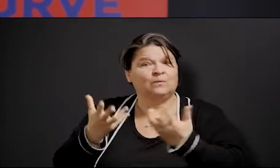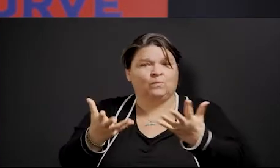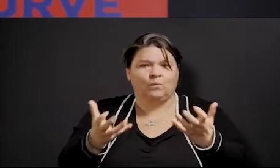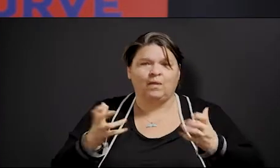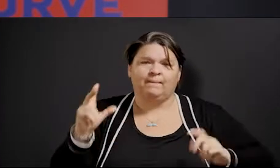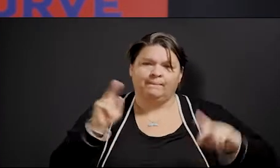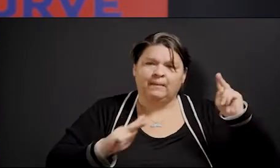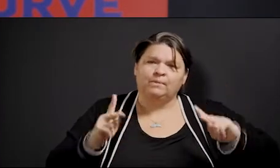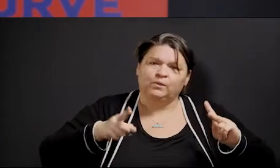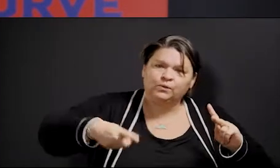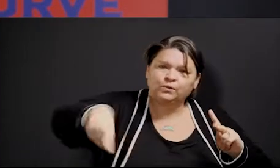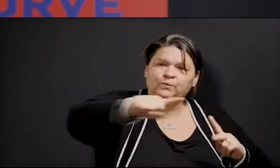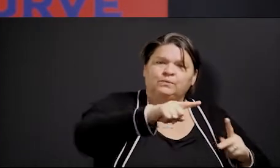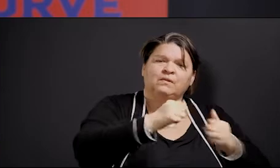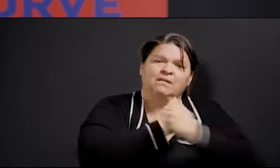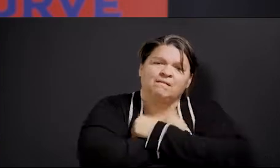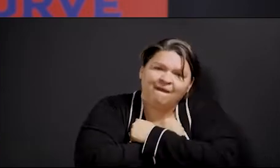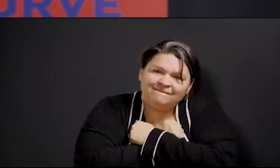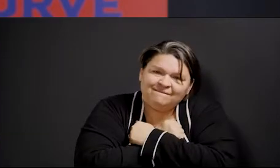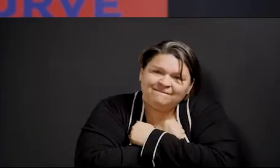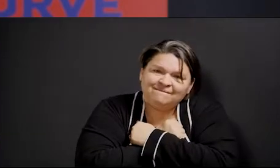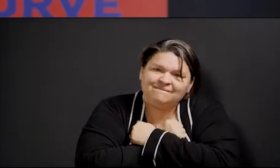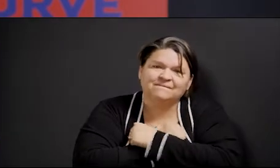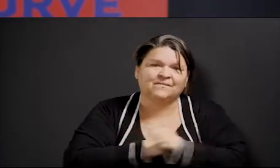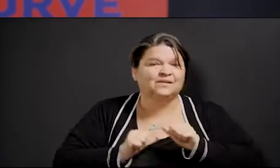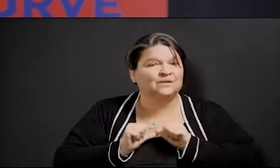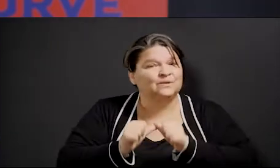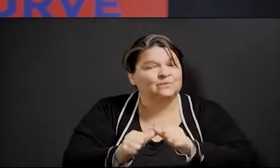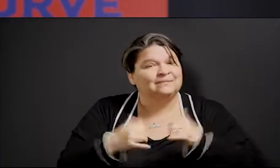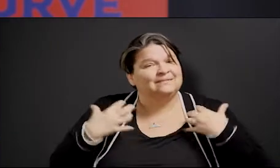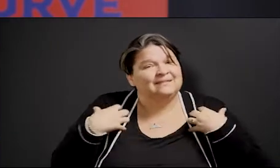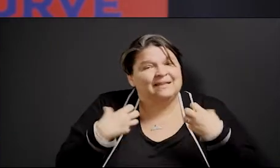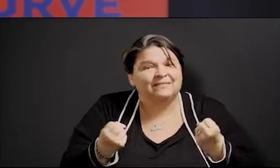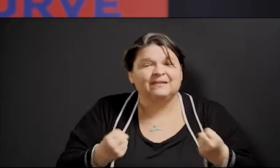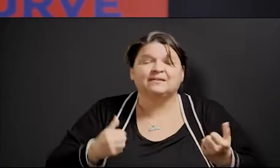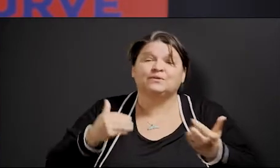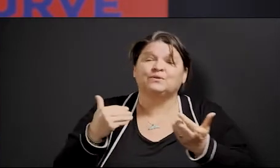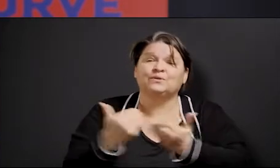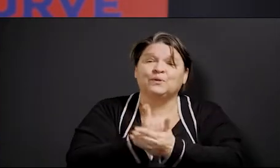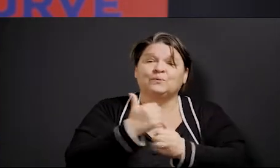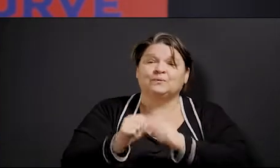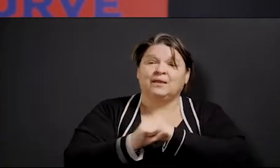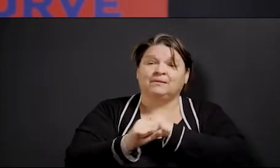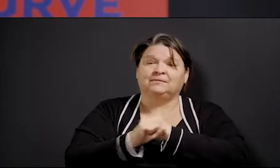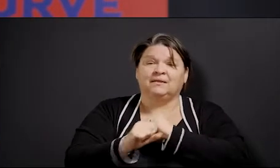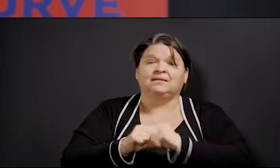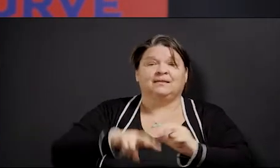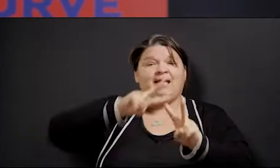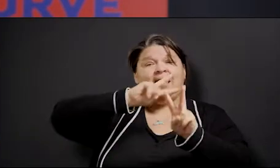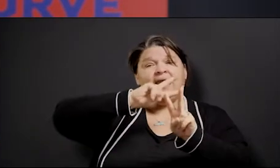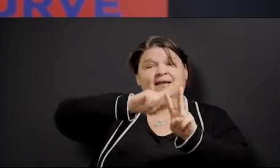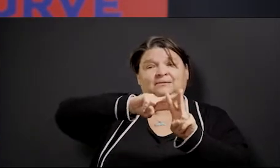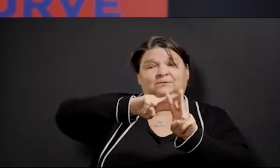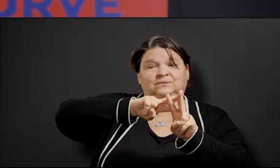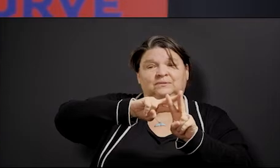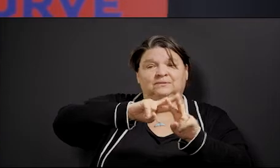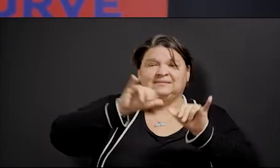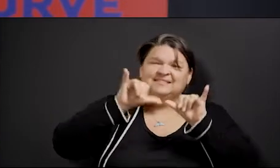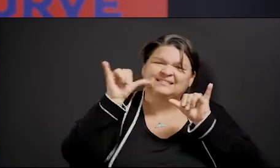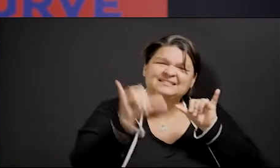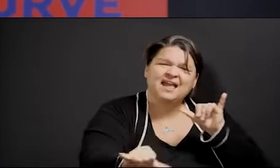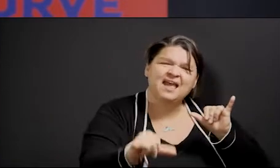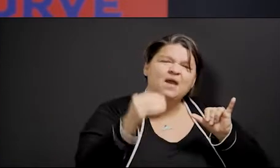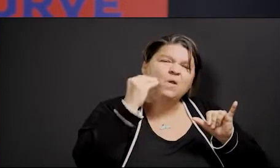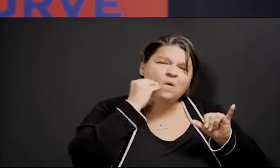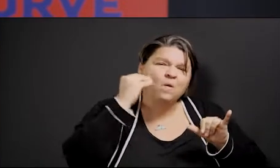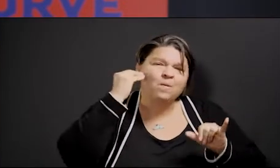home for who you love. And we will continue to give you updates on testing and updates on this front. It won't